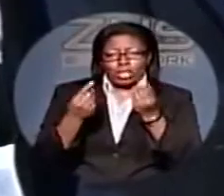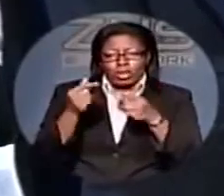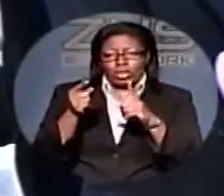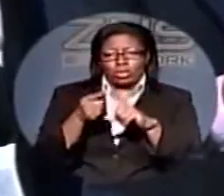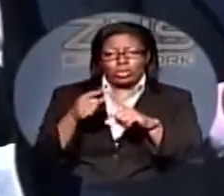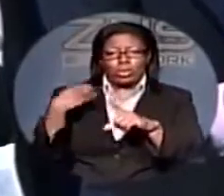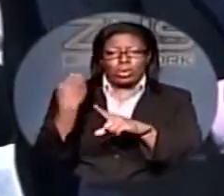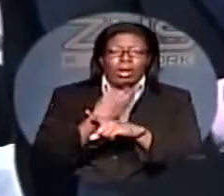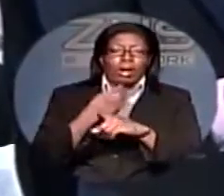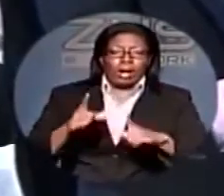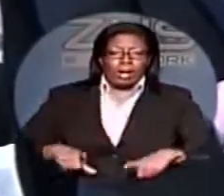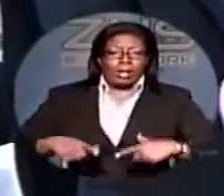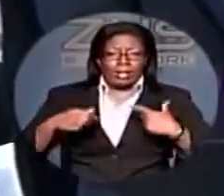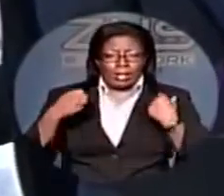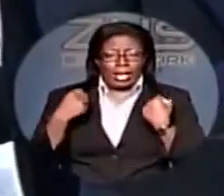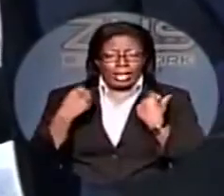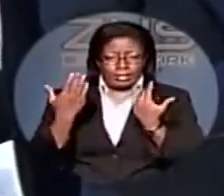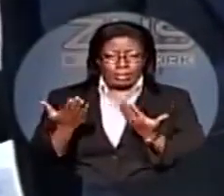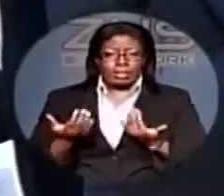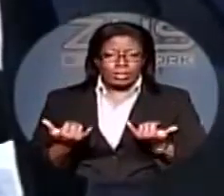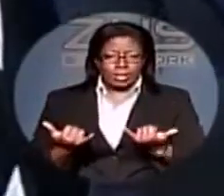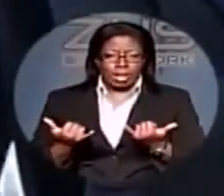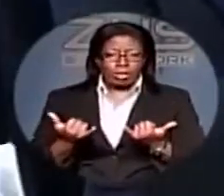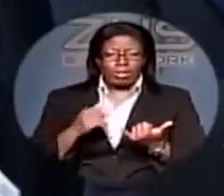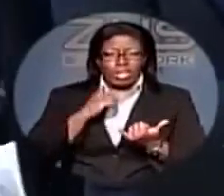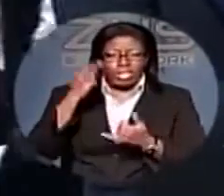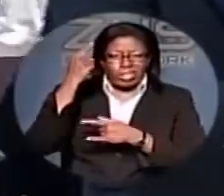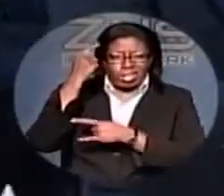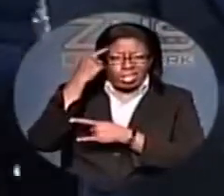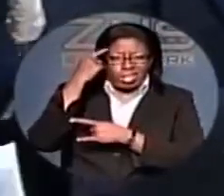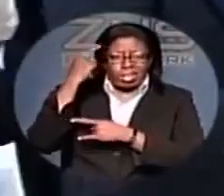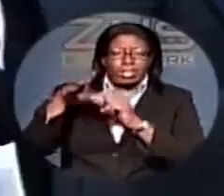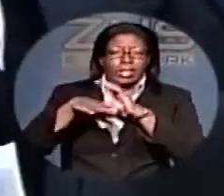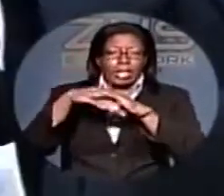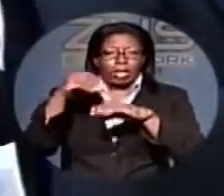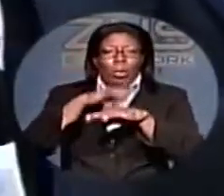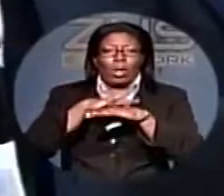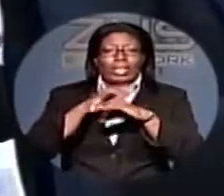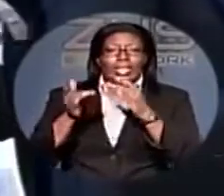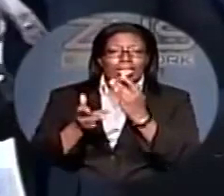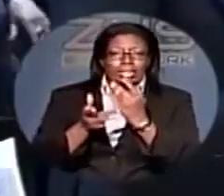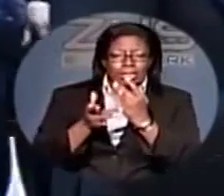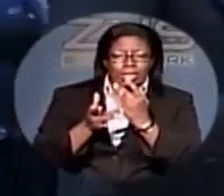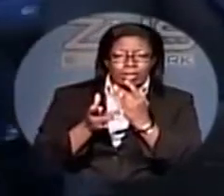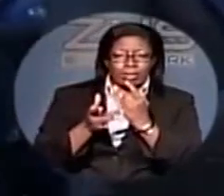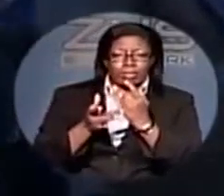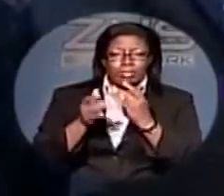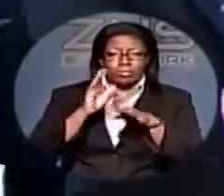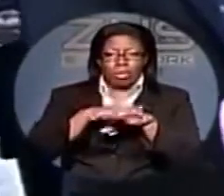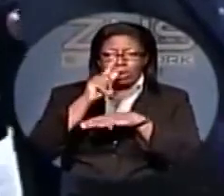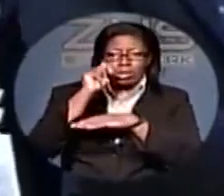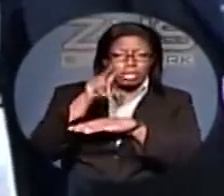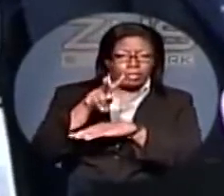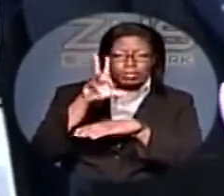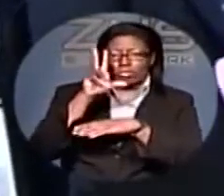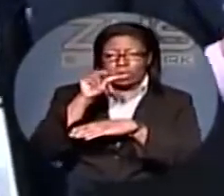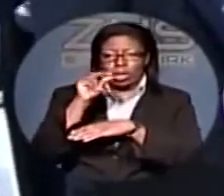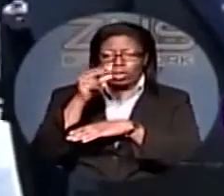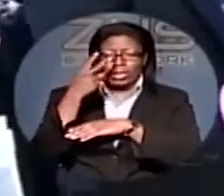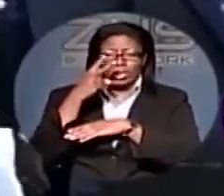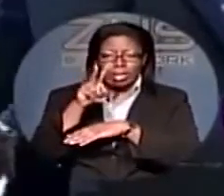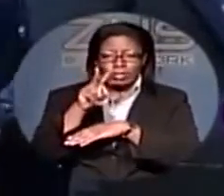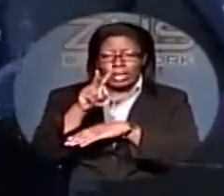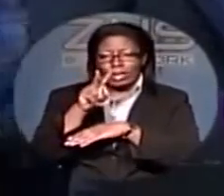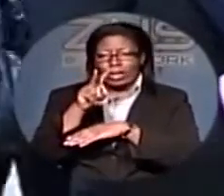lives in the 21st century and not trying to figure it out from the Internet and not trying to figure it out from what we see on the TV. We can come down here and actually